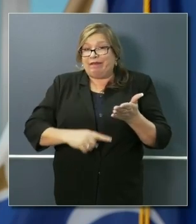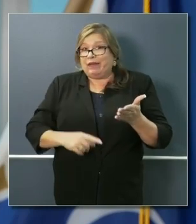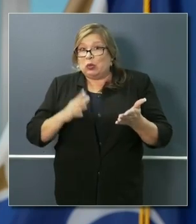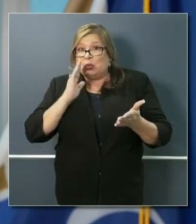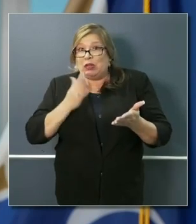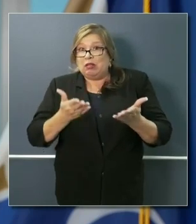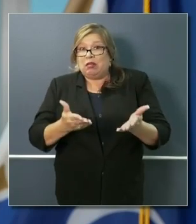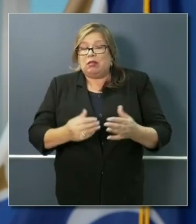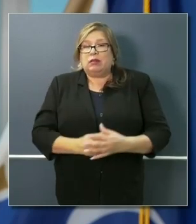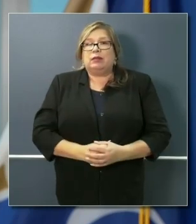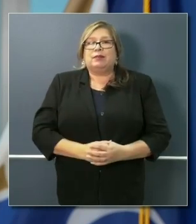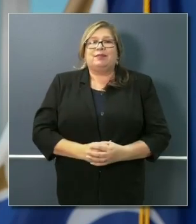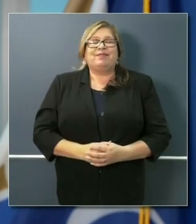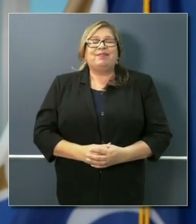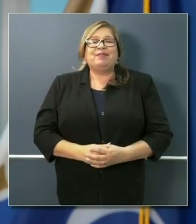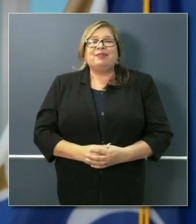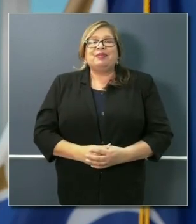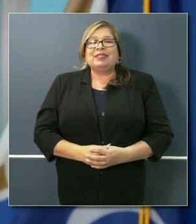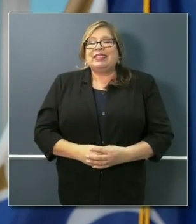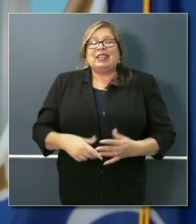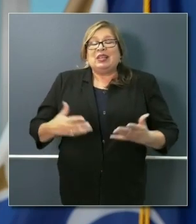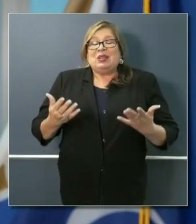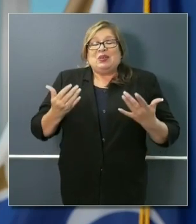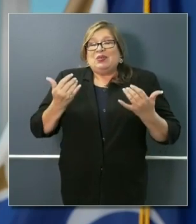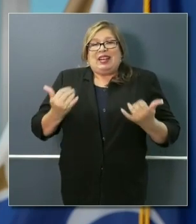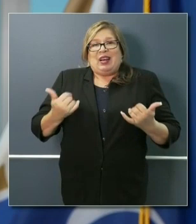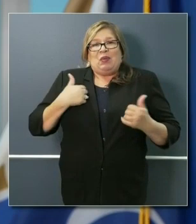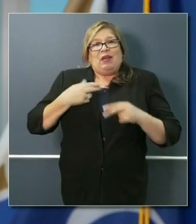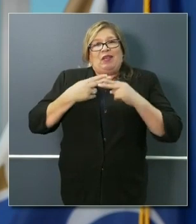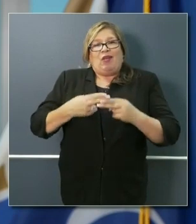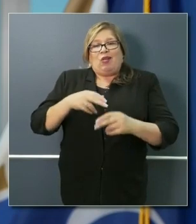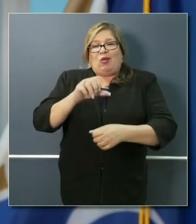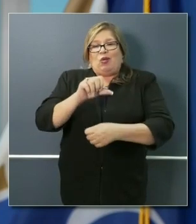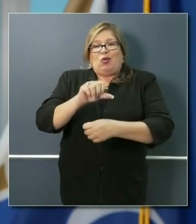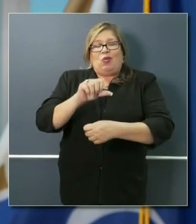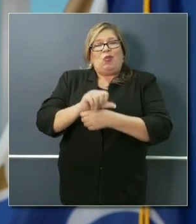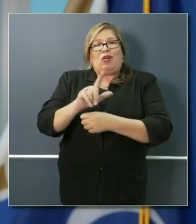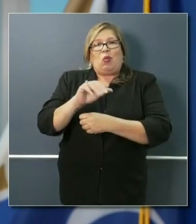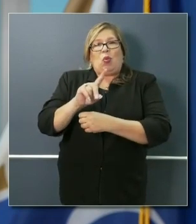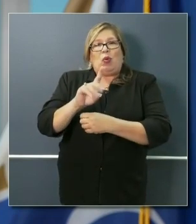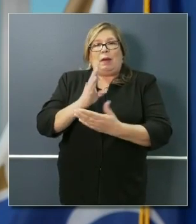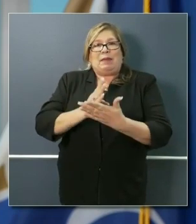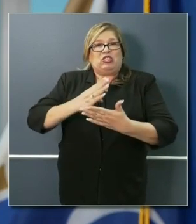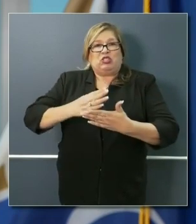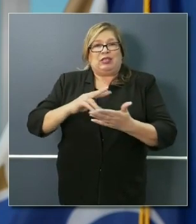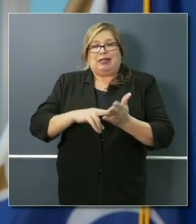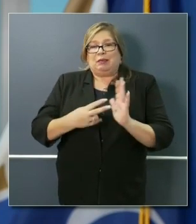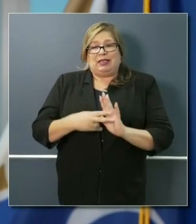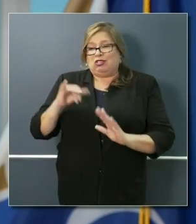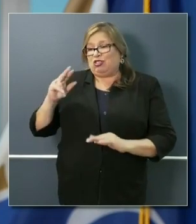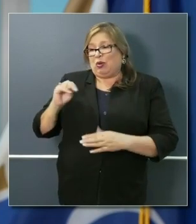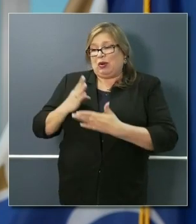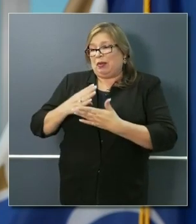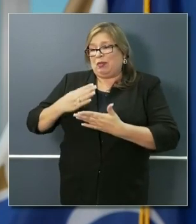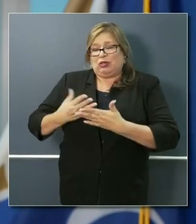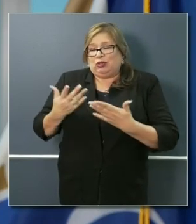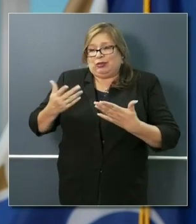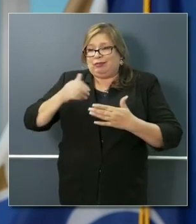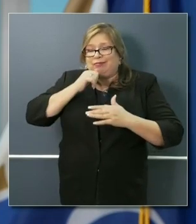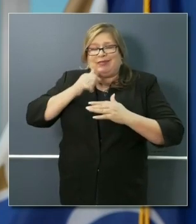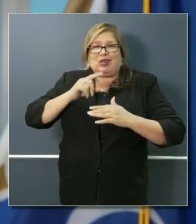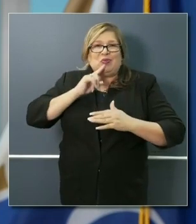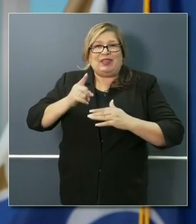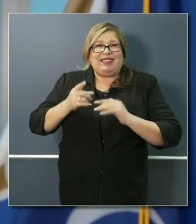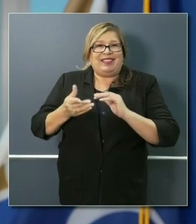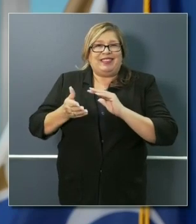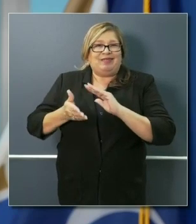budget, which suggests everything's on the table. The January budget is no longer operable in terms of the conversations I'm having with